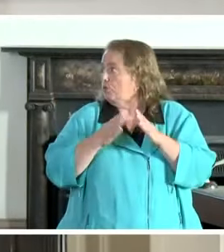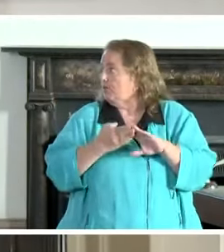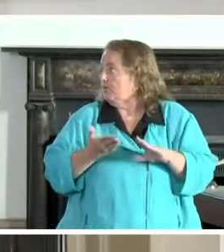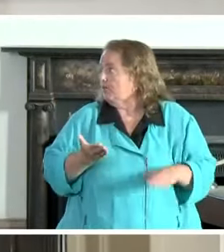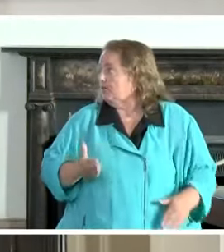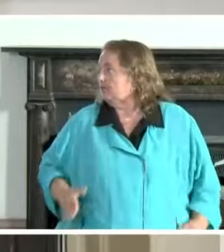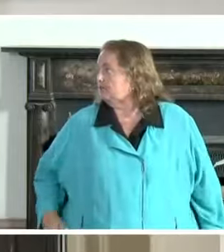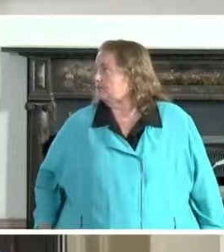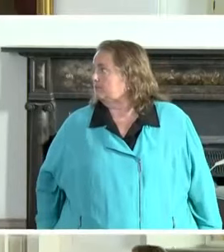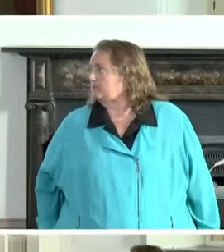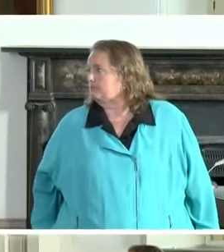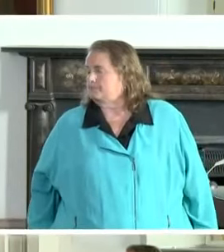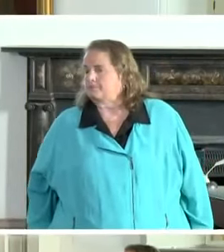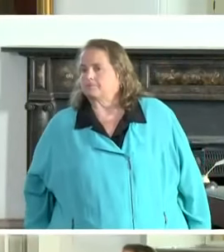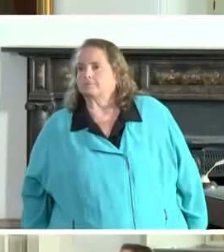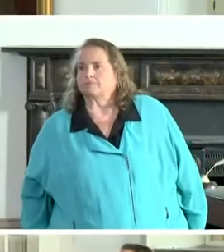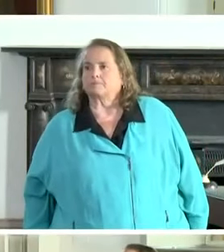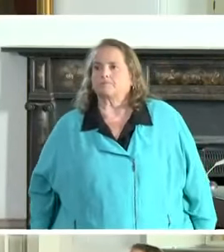Okay.